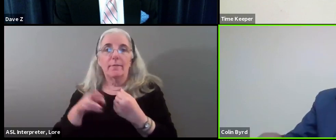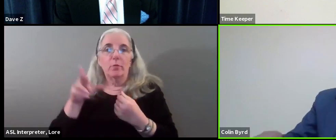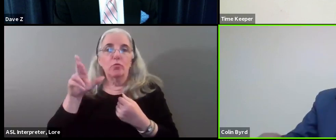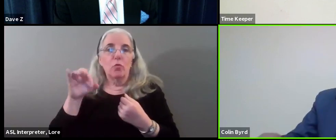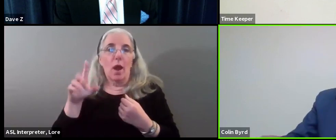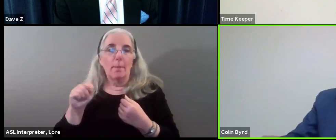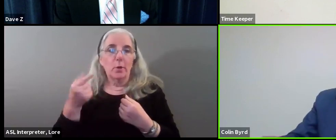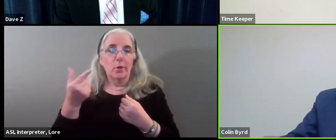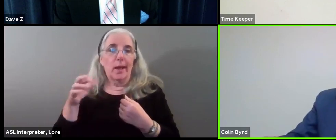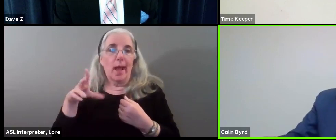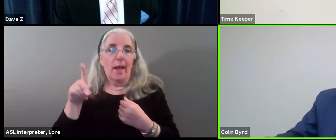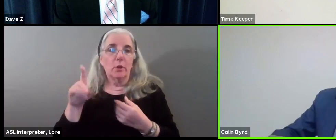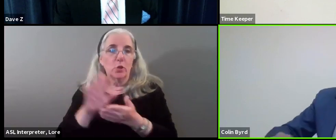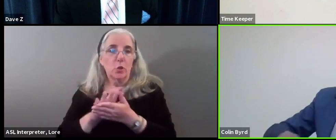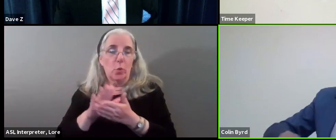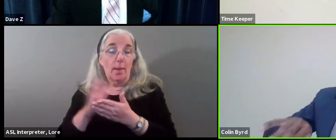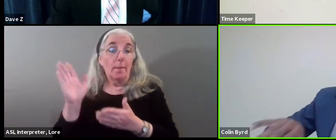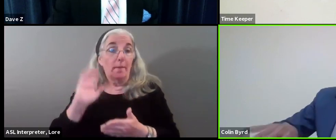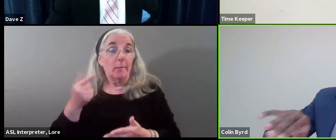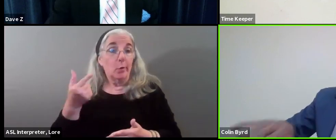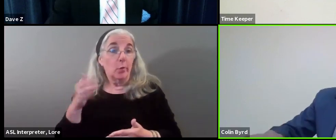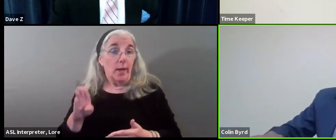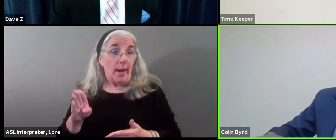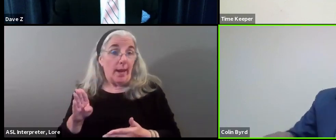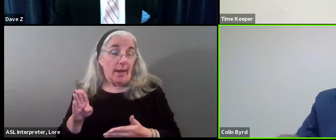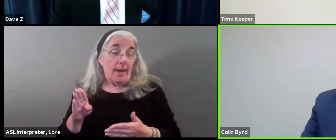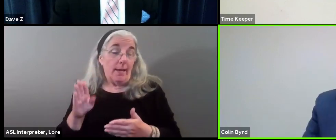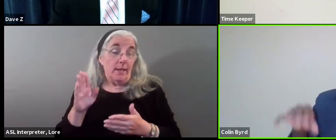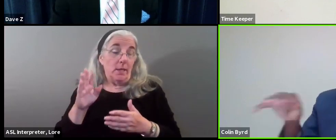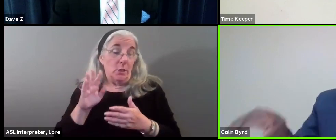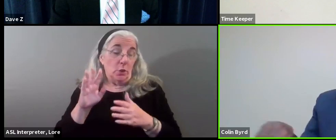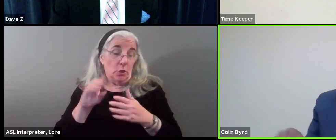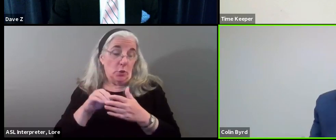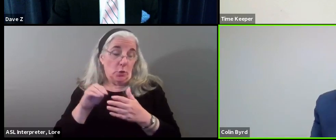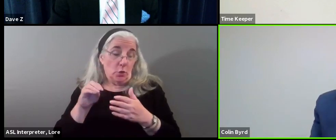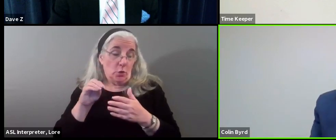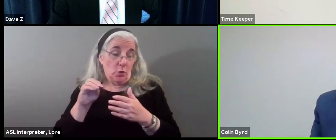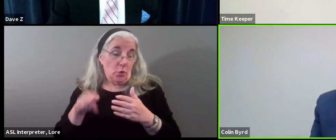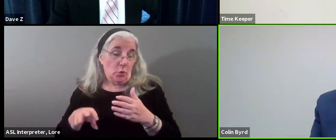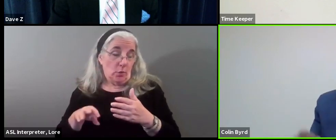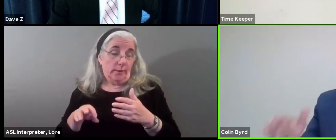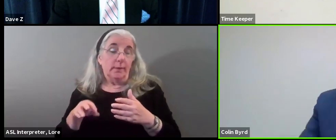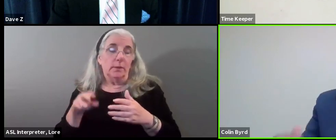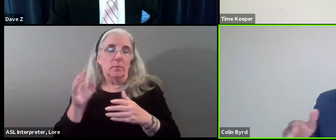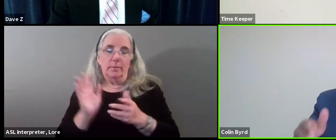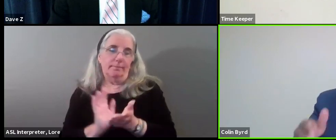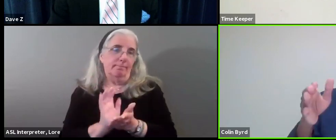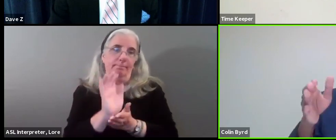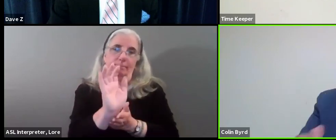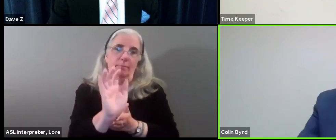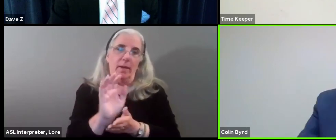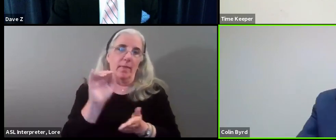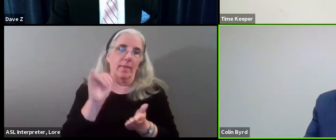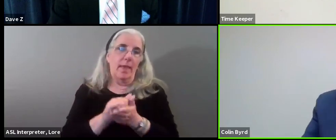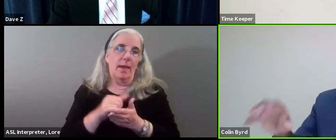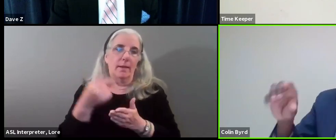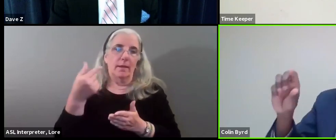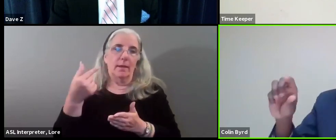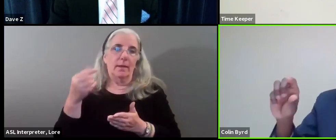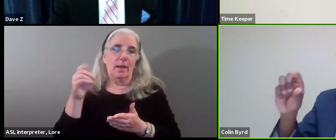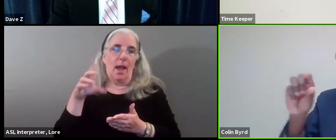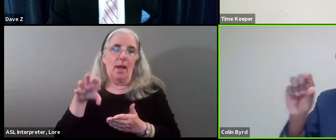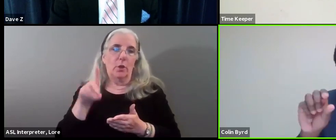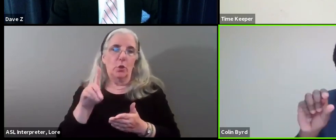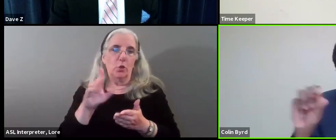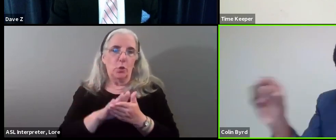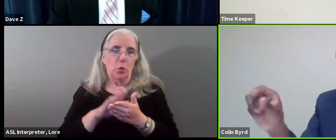Greenbelt students were going to be pushed out of Robert Goddard. And so that's another thing we did to try to address school capacity issues at